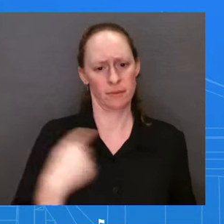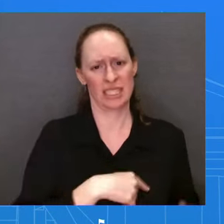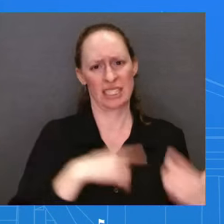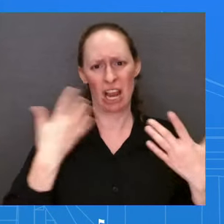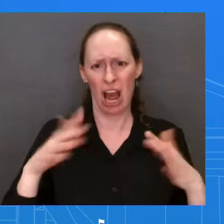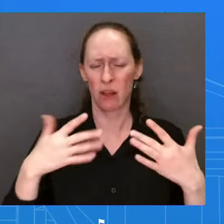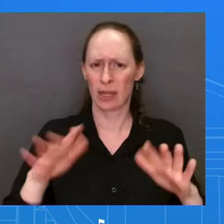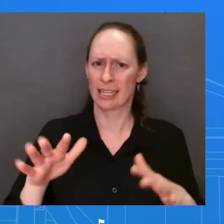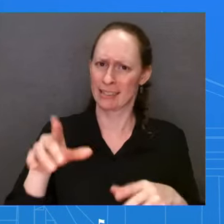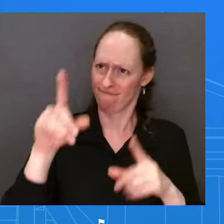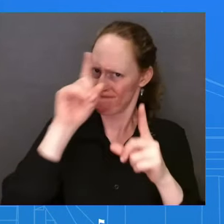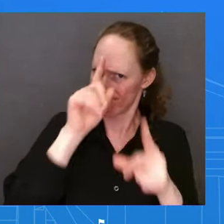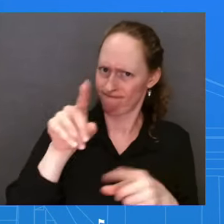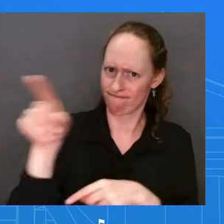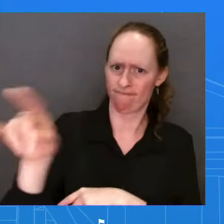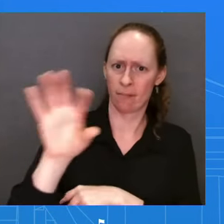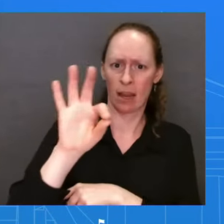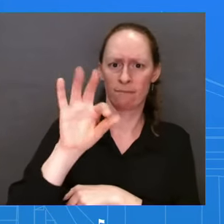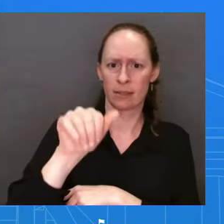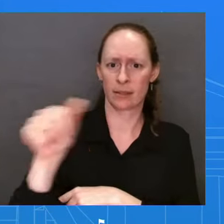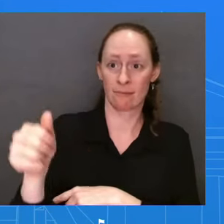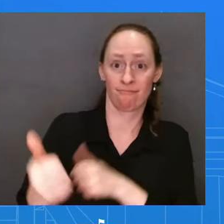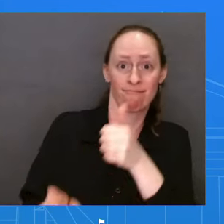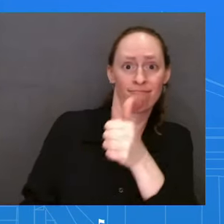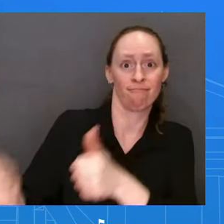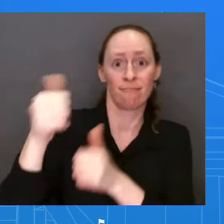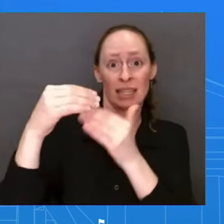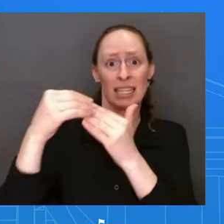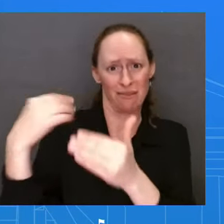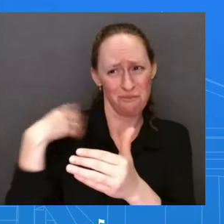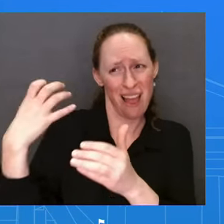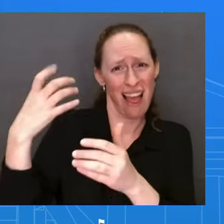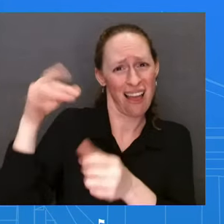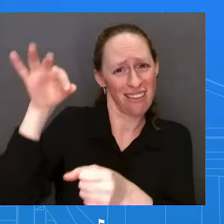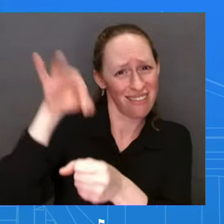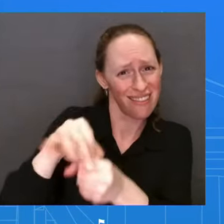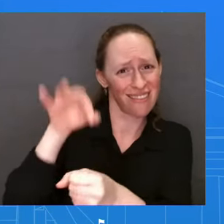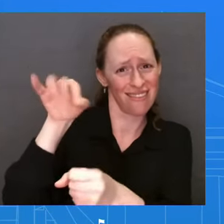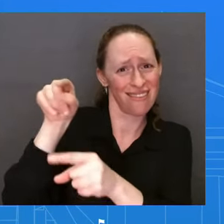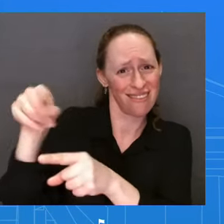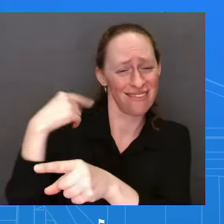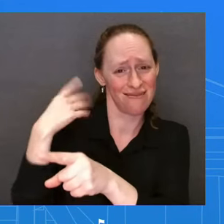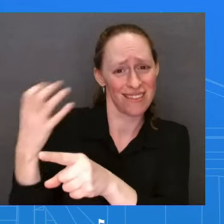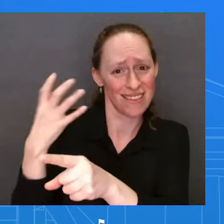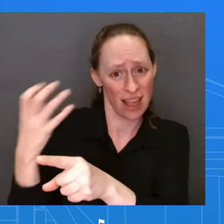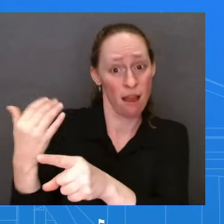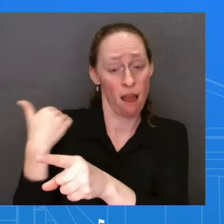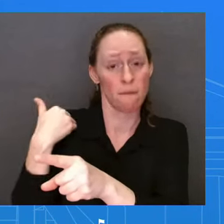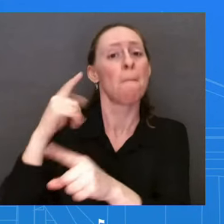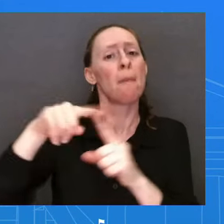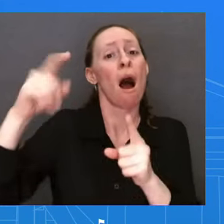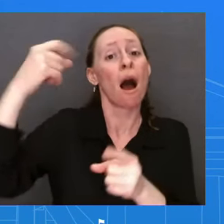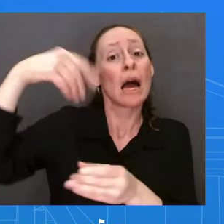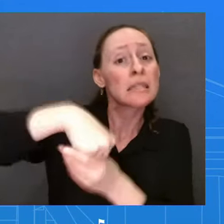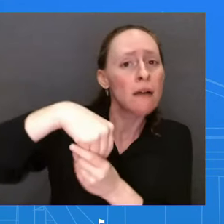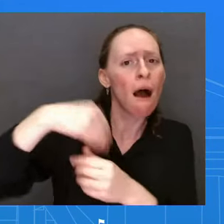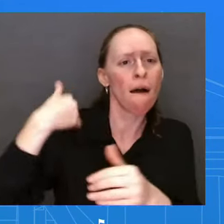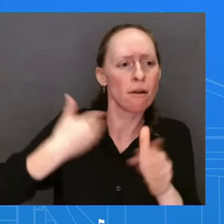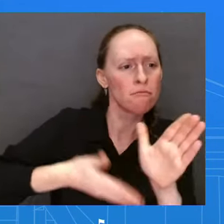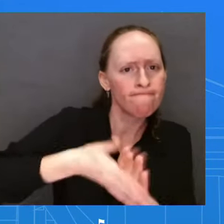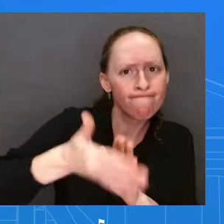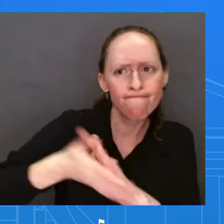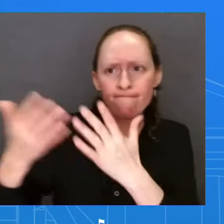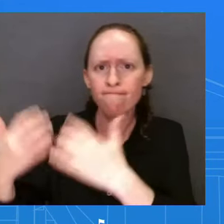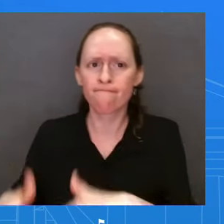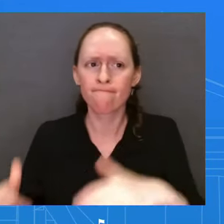but we do have capable leadership in place at the FAA who are making sure that our our skies remain safe for air